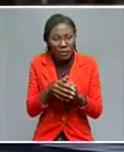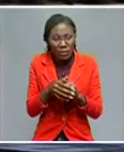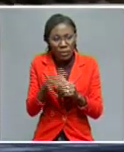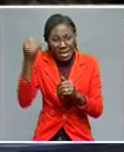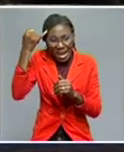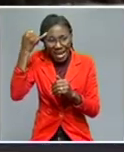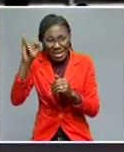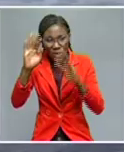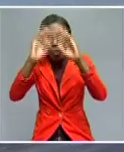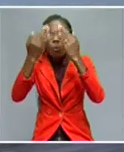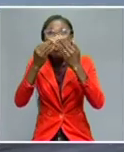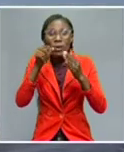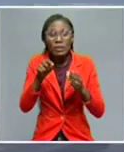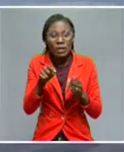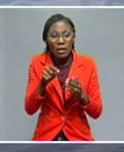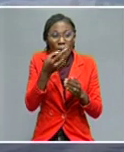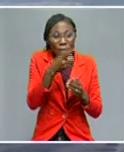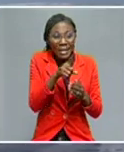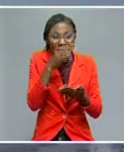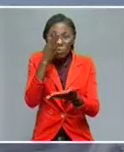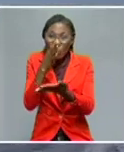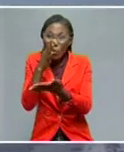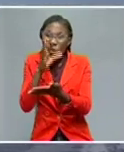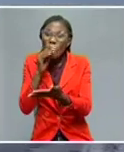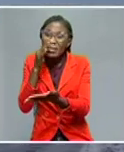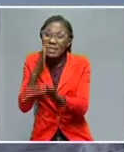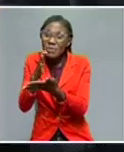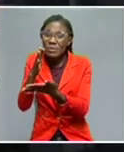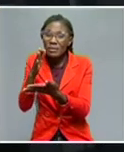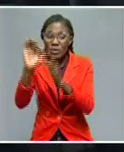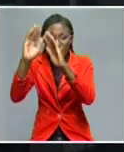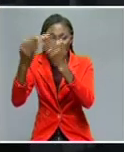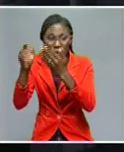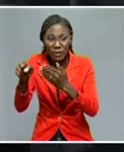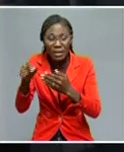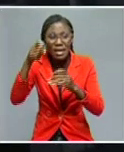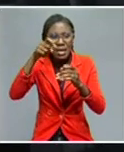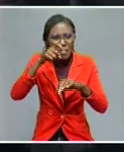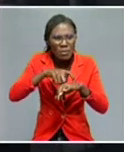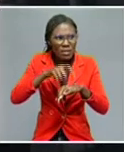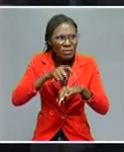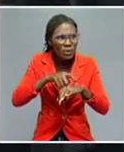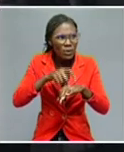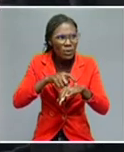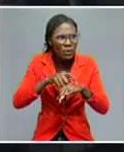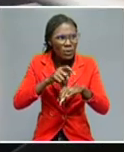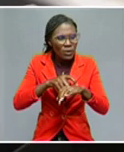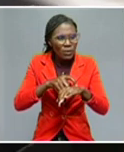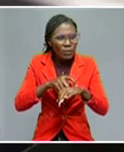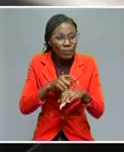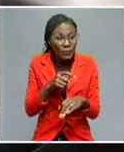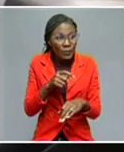world, but in real world. When the Soviet Union collapsed in 1991,